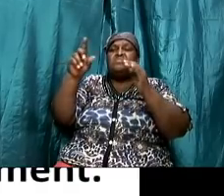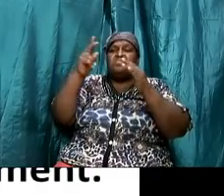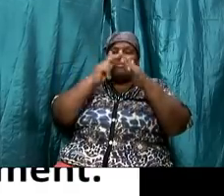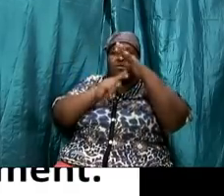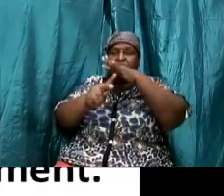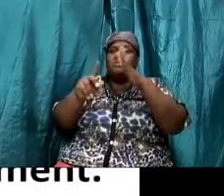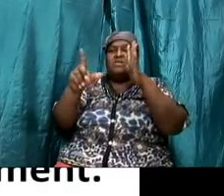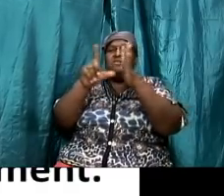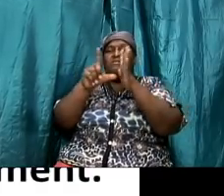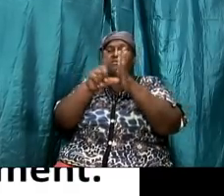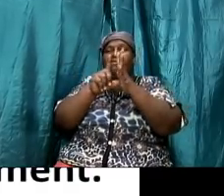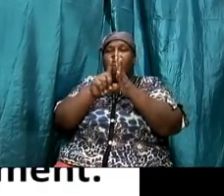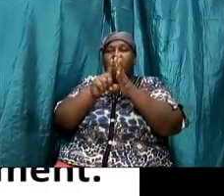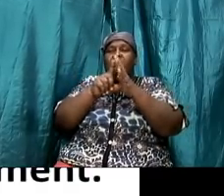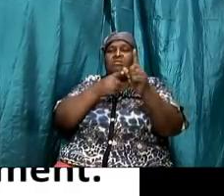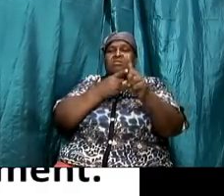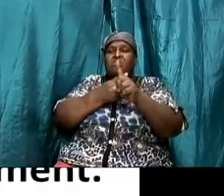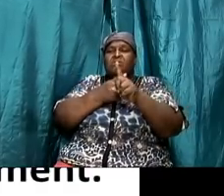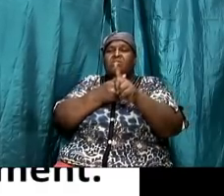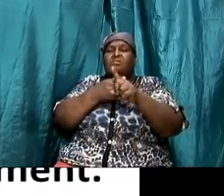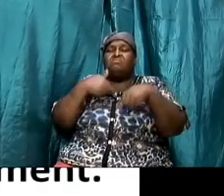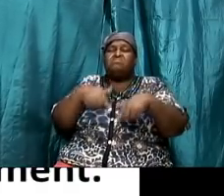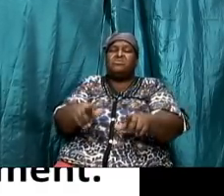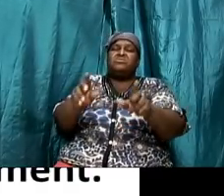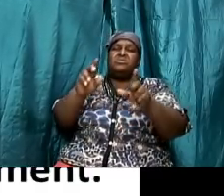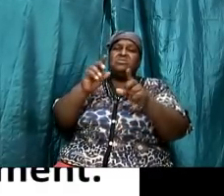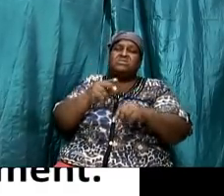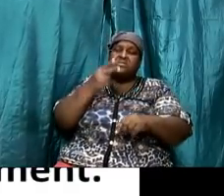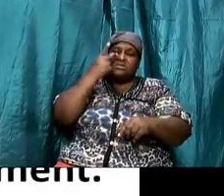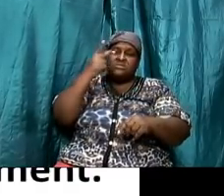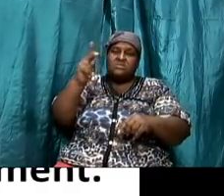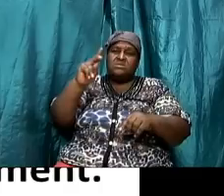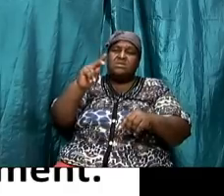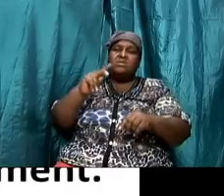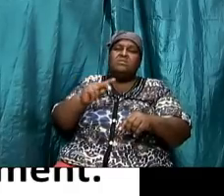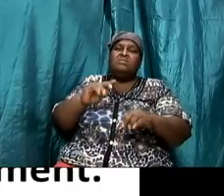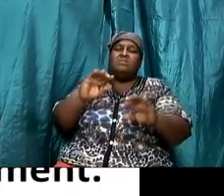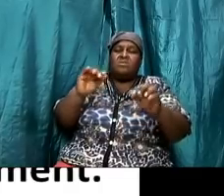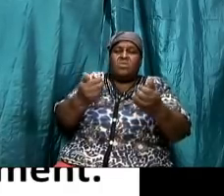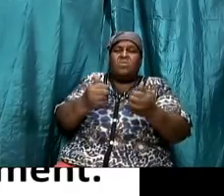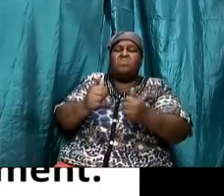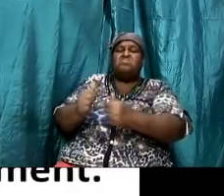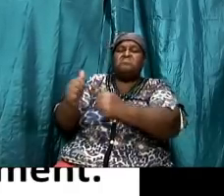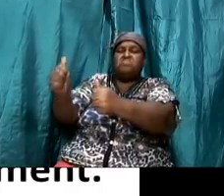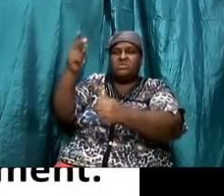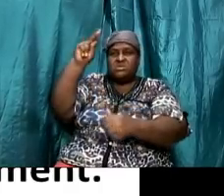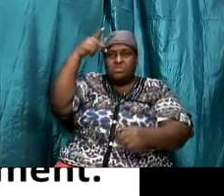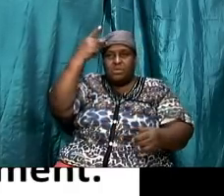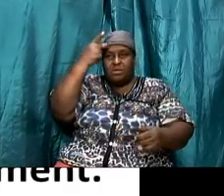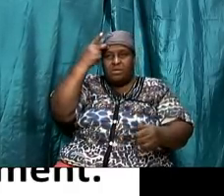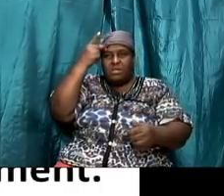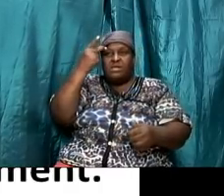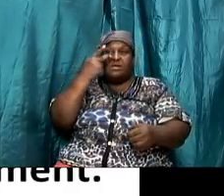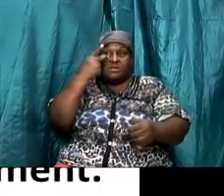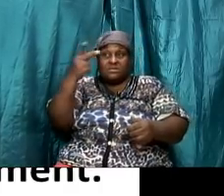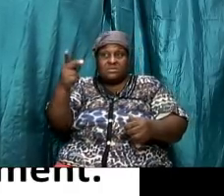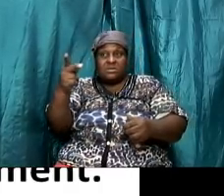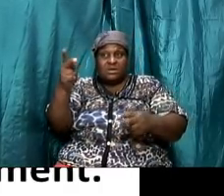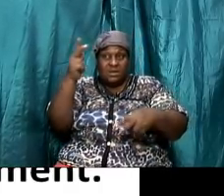apostle paul viewed the law and the sabbath because now we get jesus is saying that he didn't come to